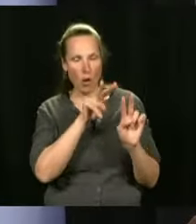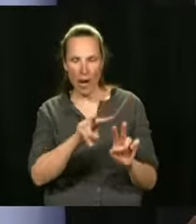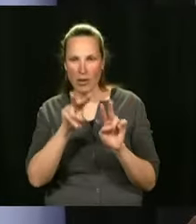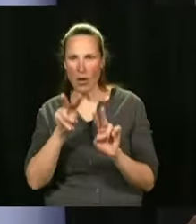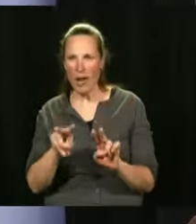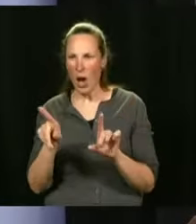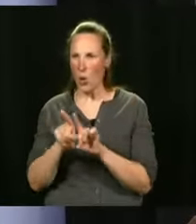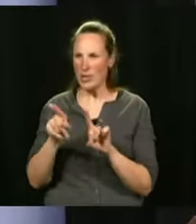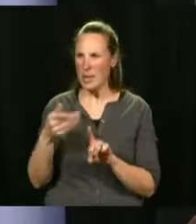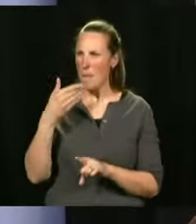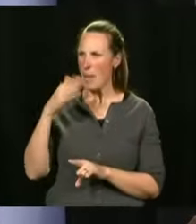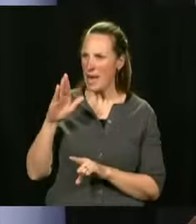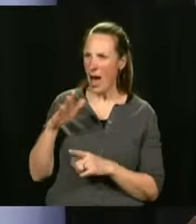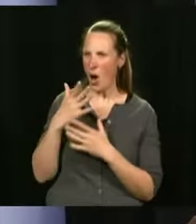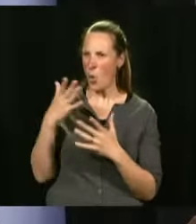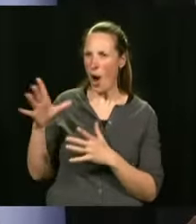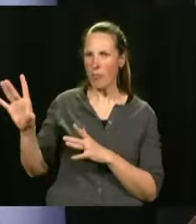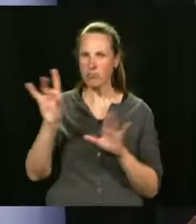best practices.